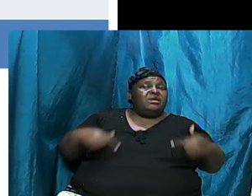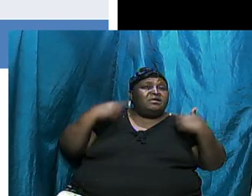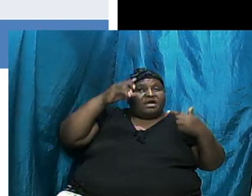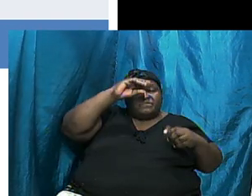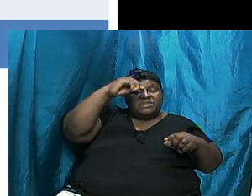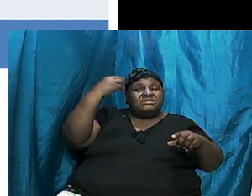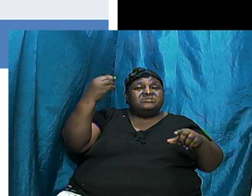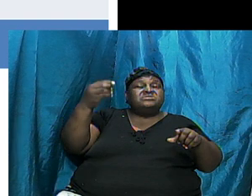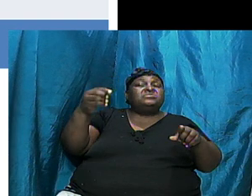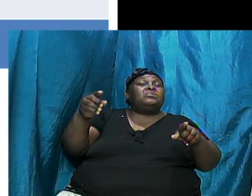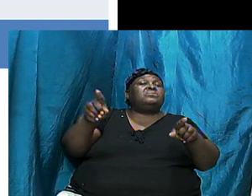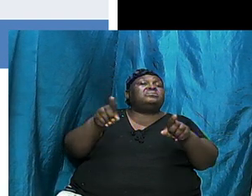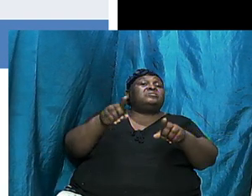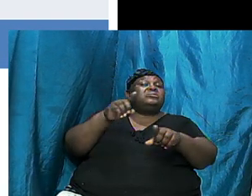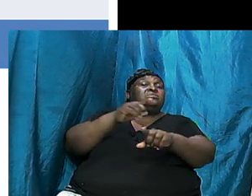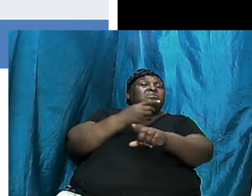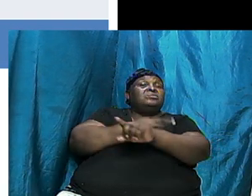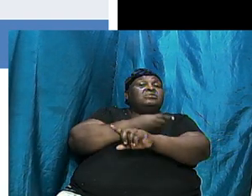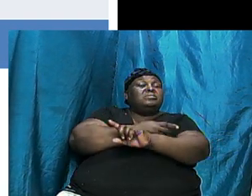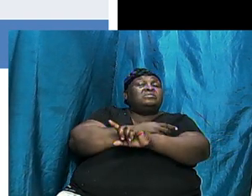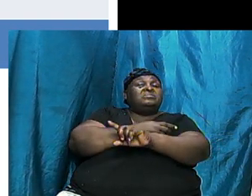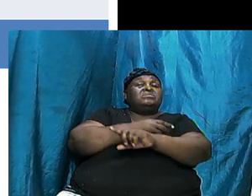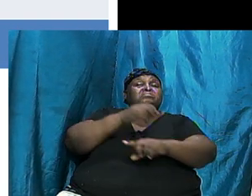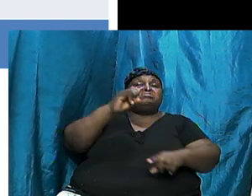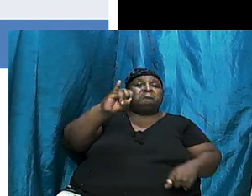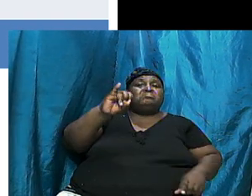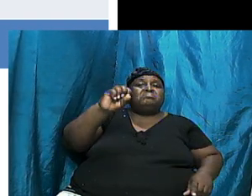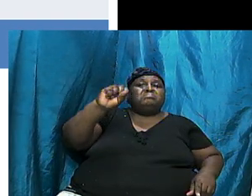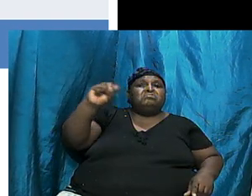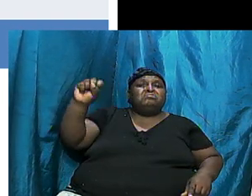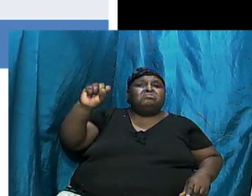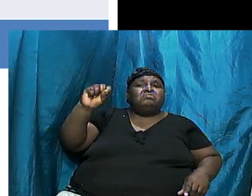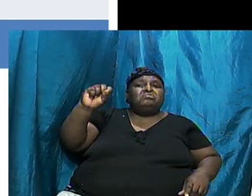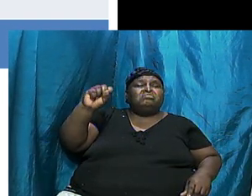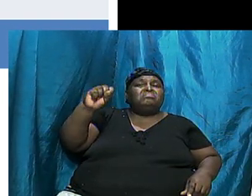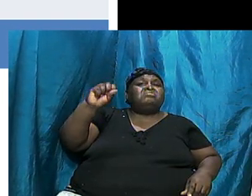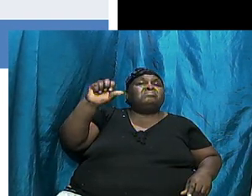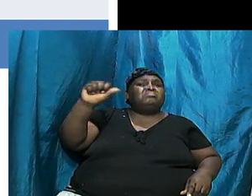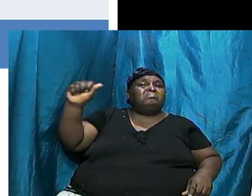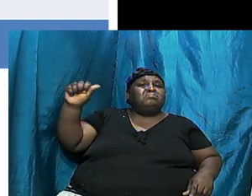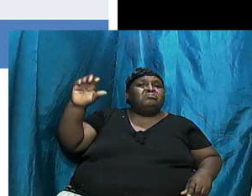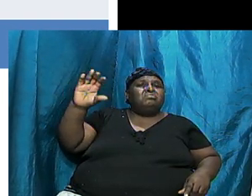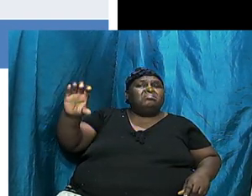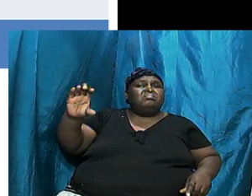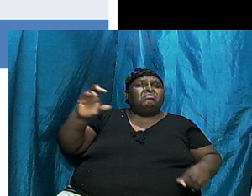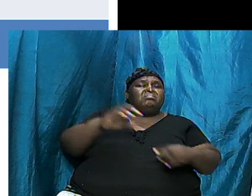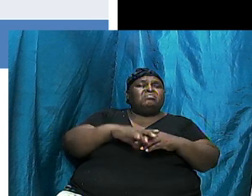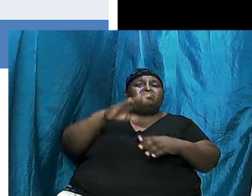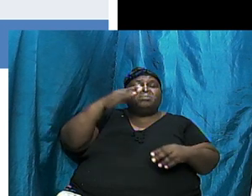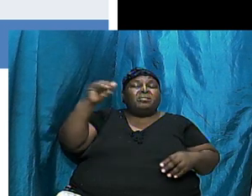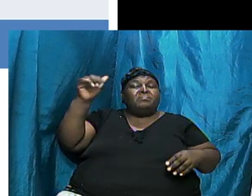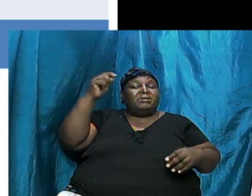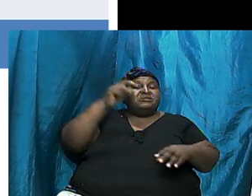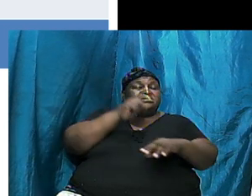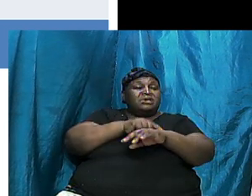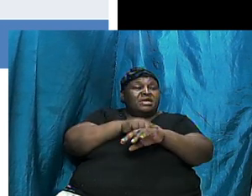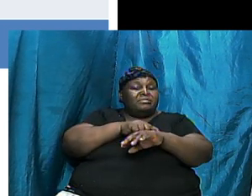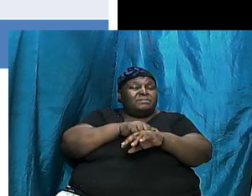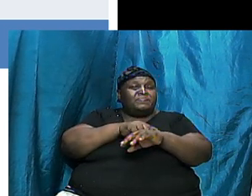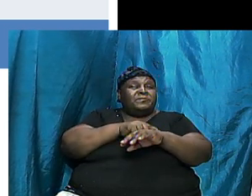grandson Jacob was born, Abraham was still around. There is an overlap. By the time that we